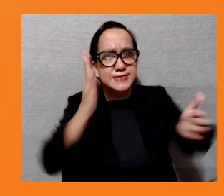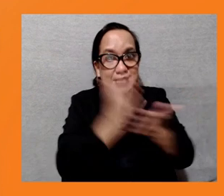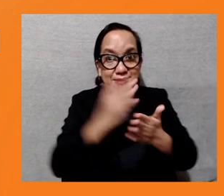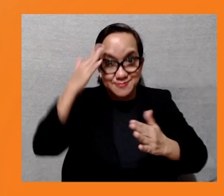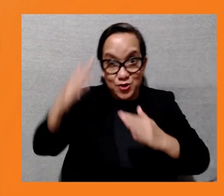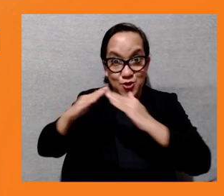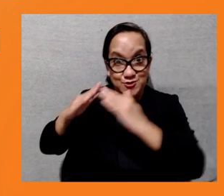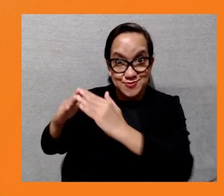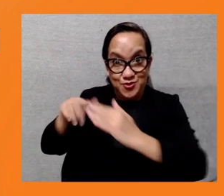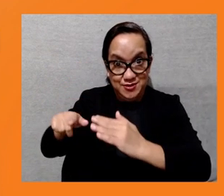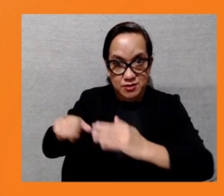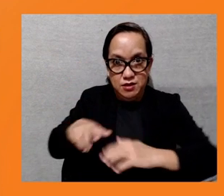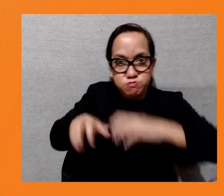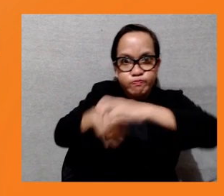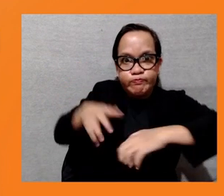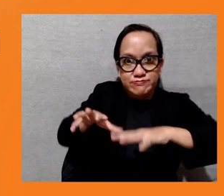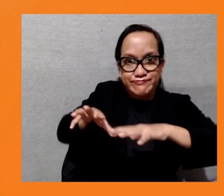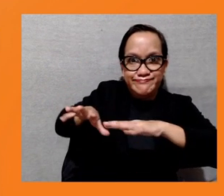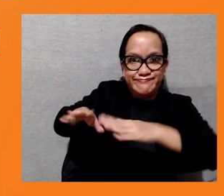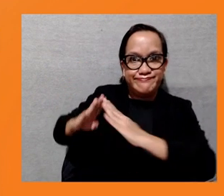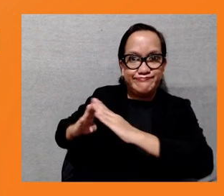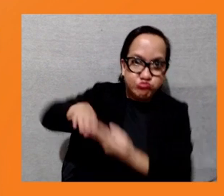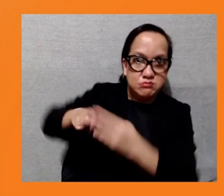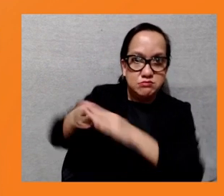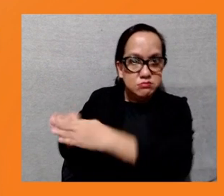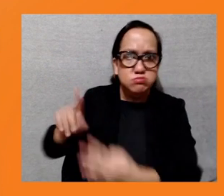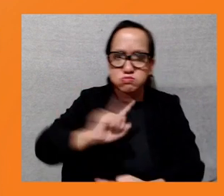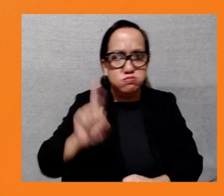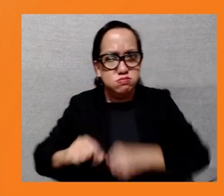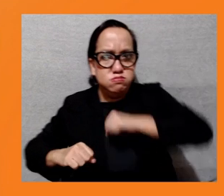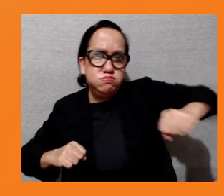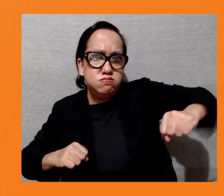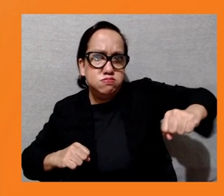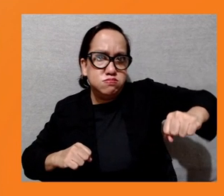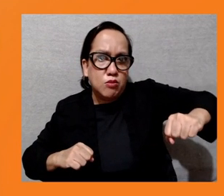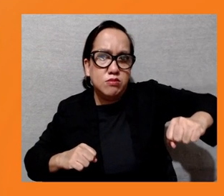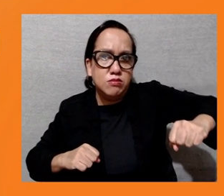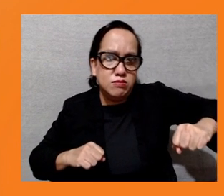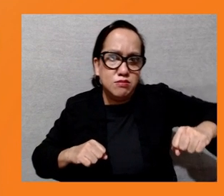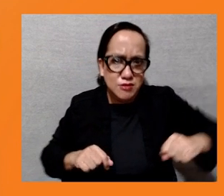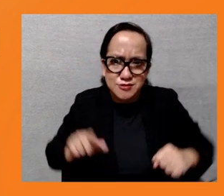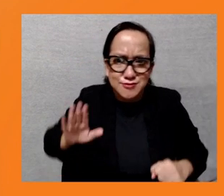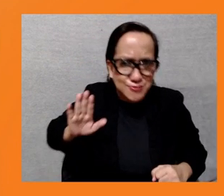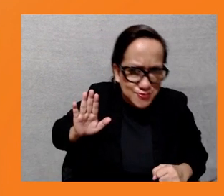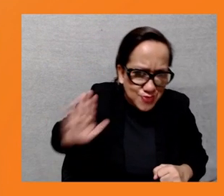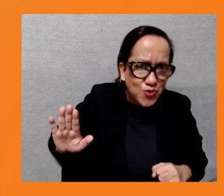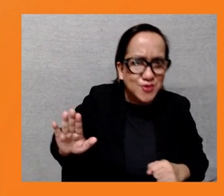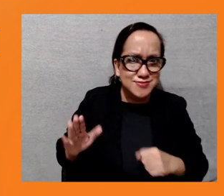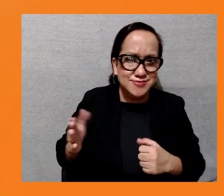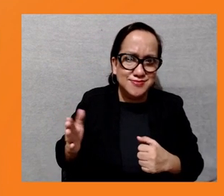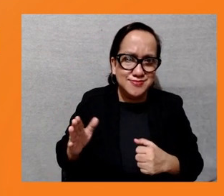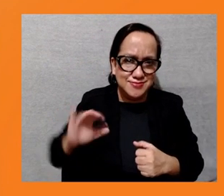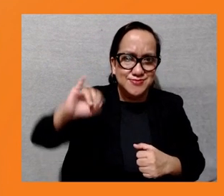are adequately addressed, and they are properly rehabilitated. It is important for the ADP SAFQAR to recognize it,